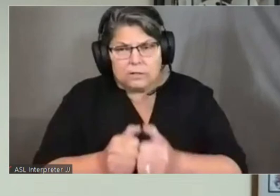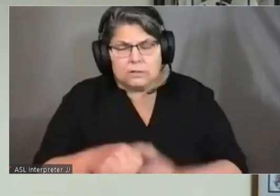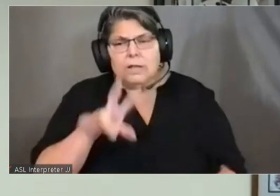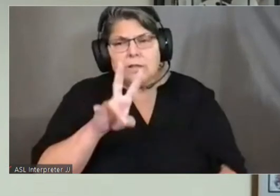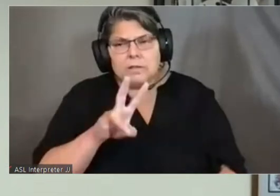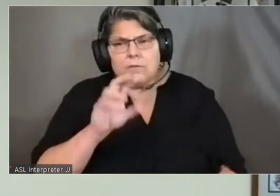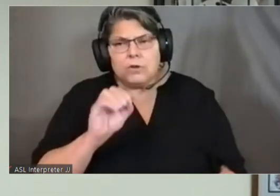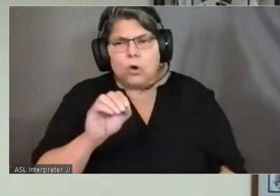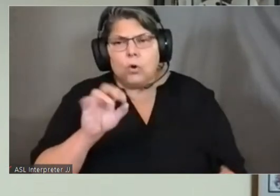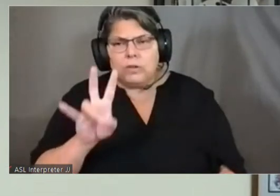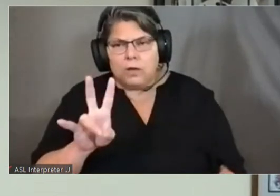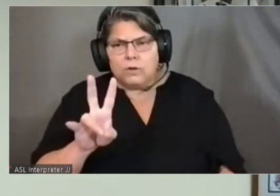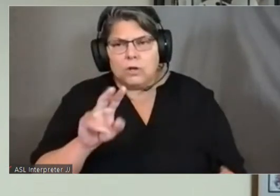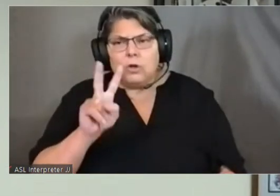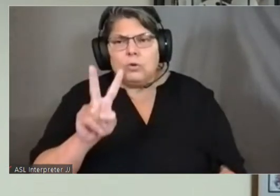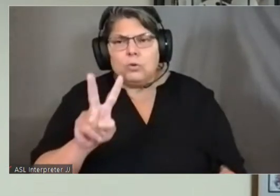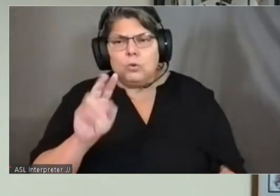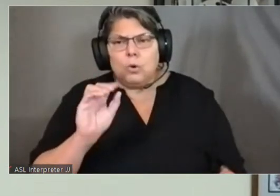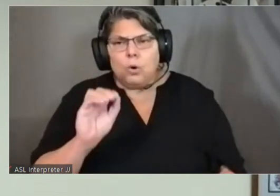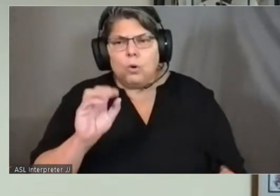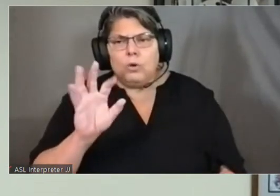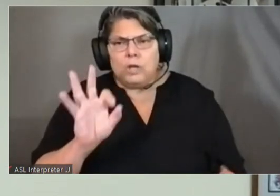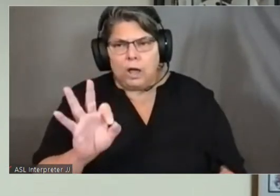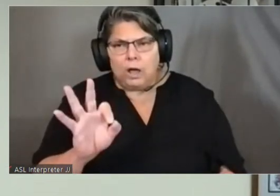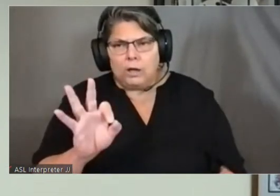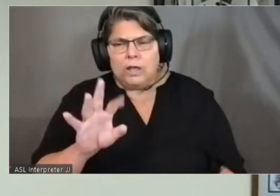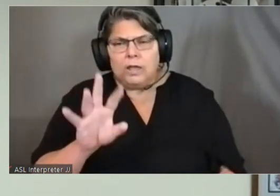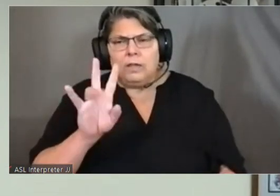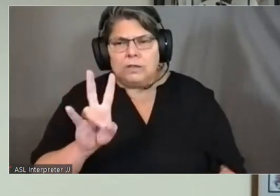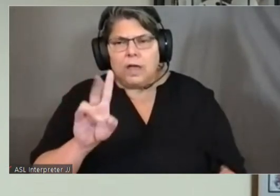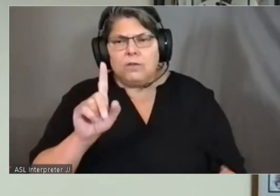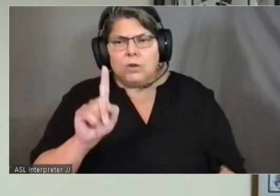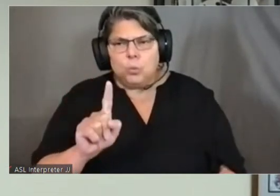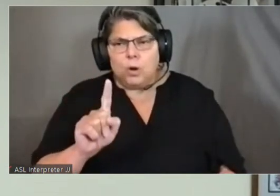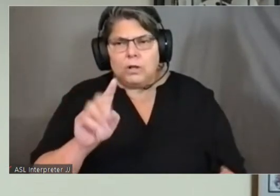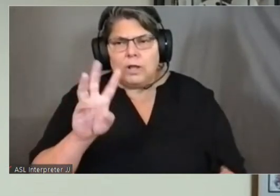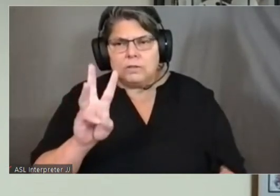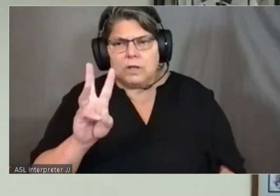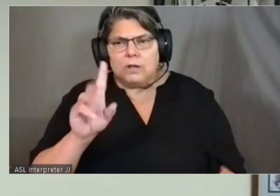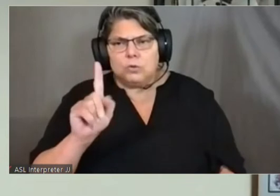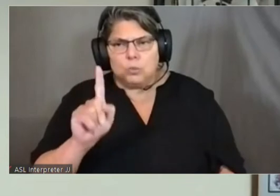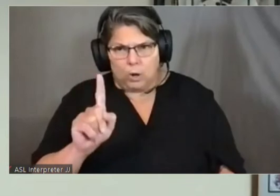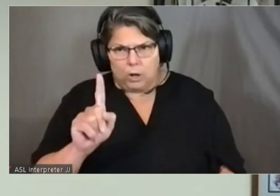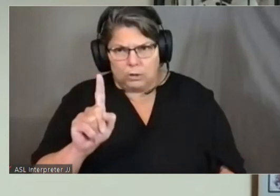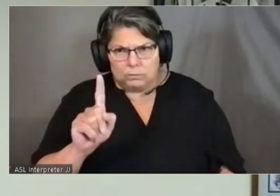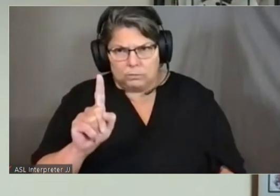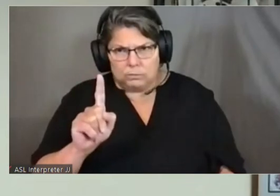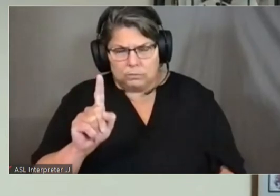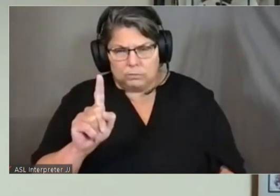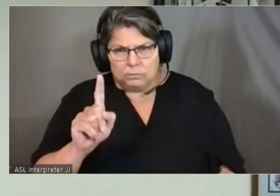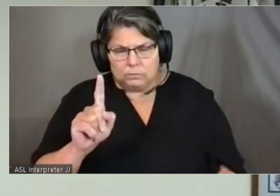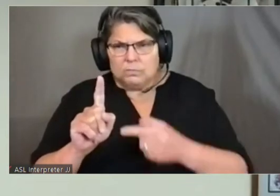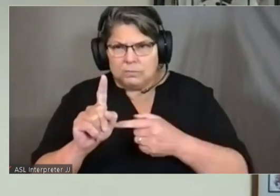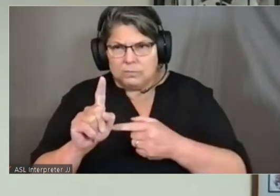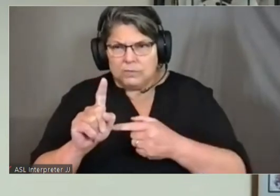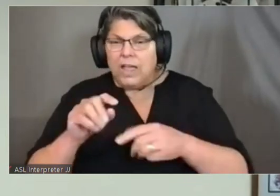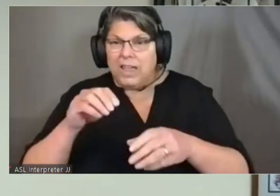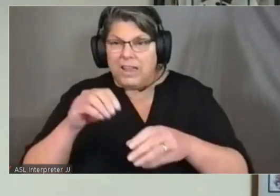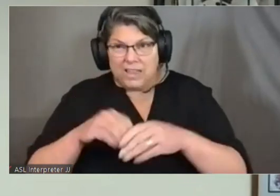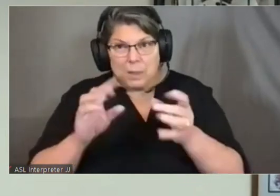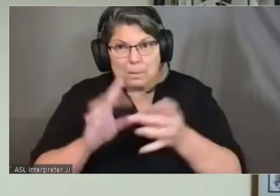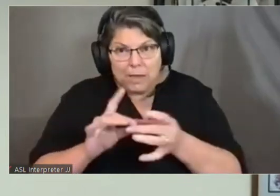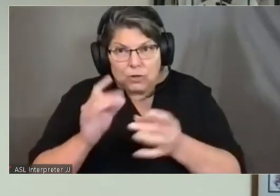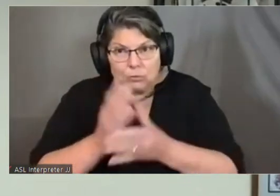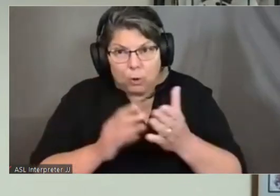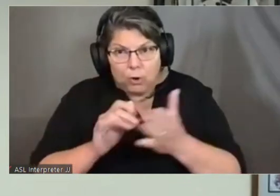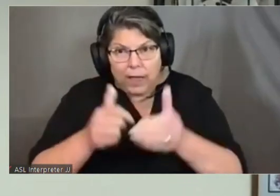-209-7161 with in the in the body of the text